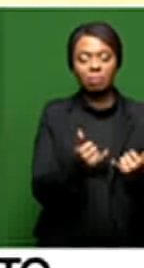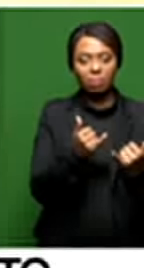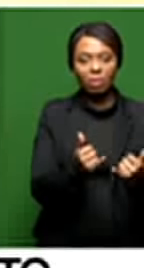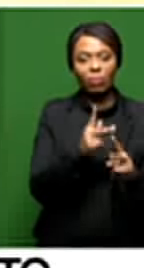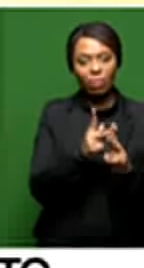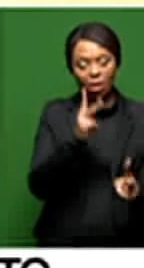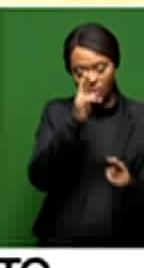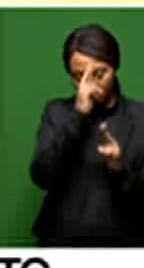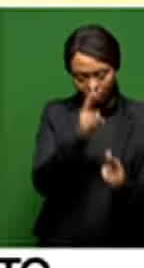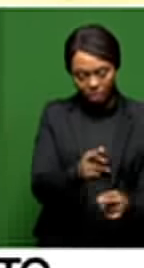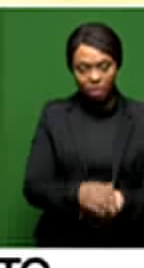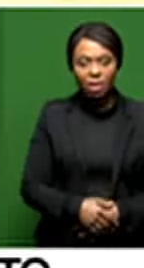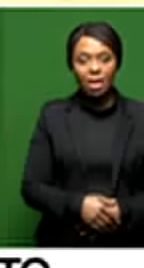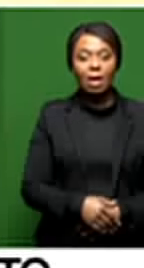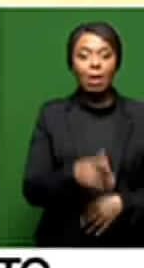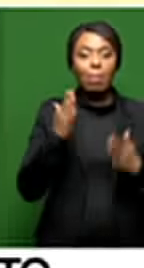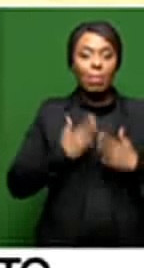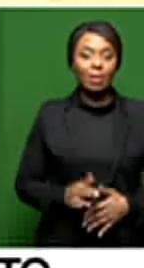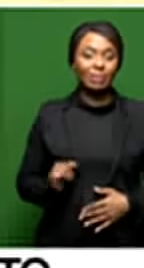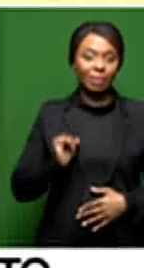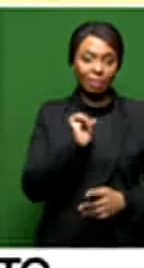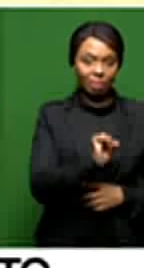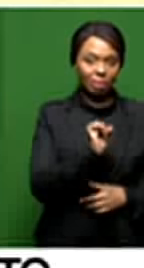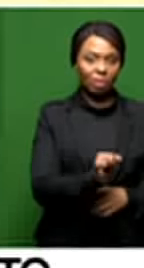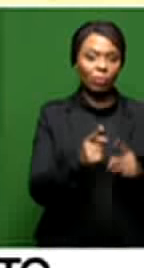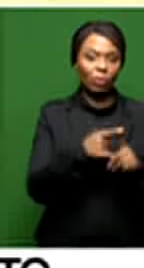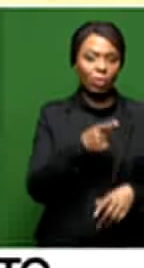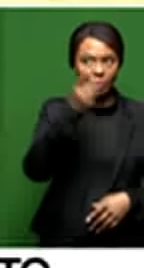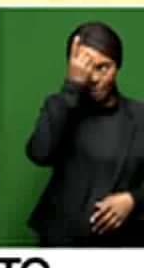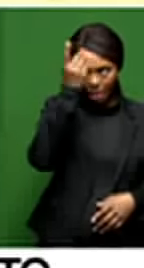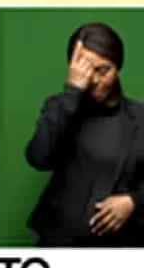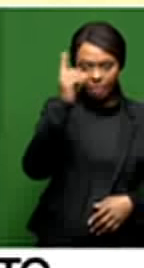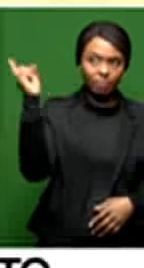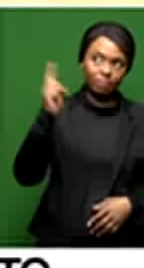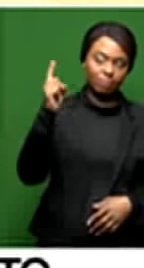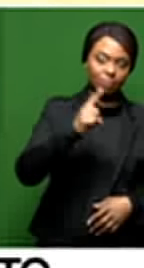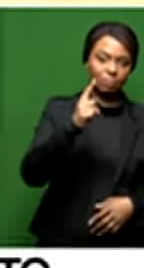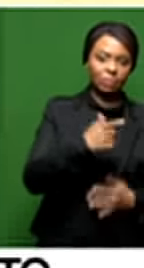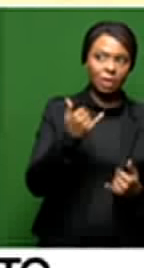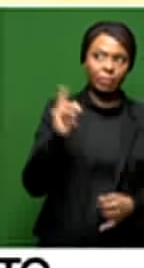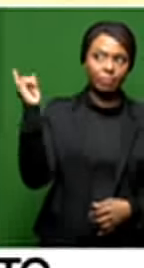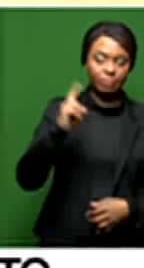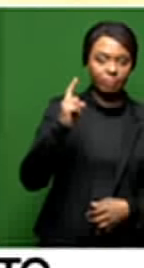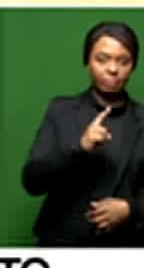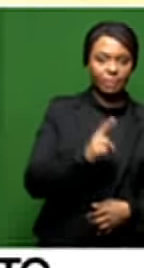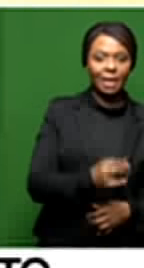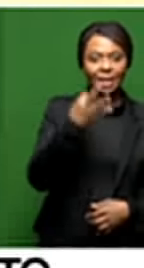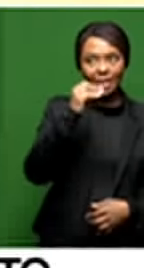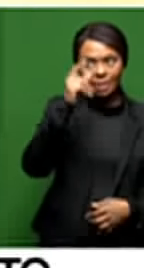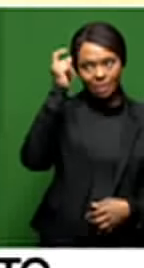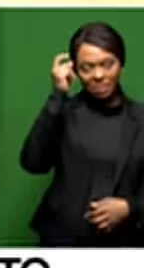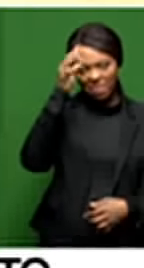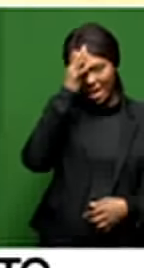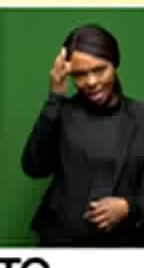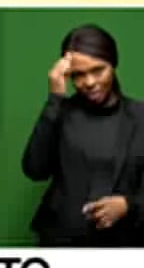procession will be leaving from Durban. Her body is on its way now. They left, we understand, about 30 minutes ago